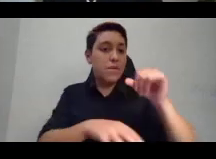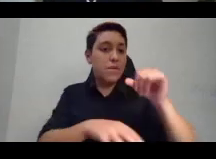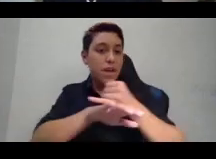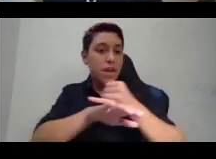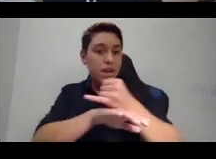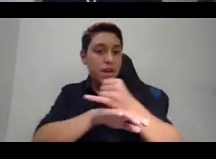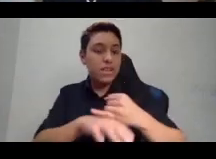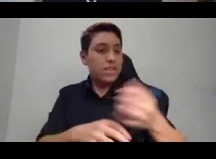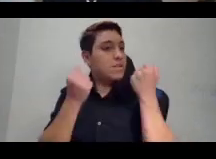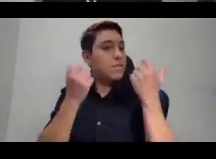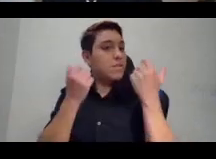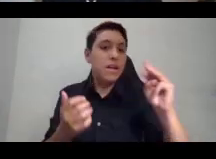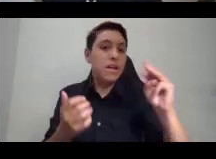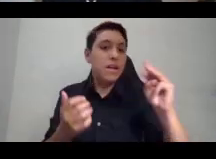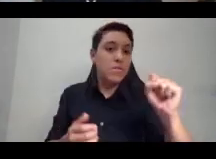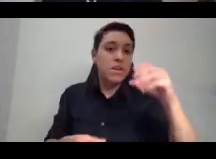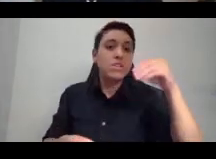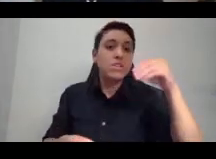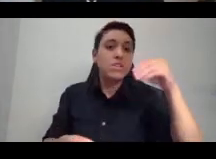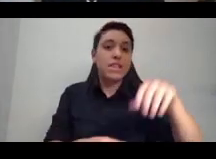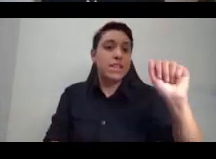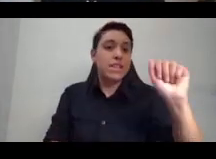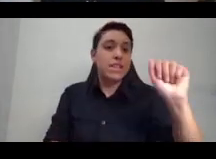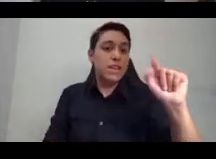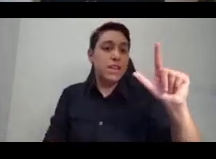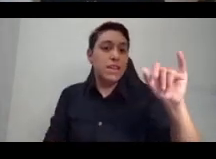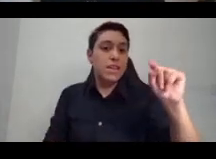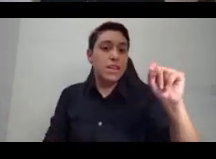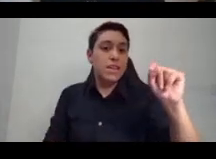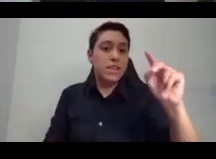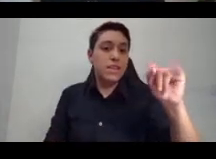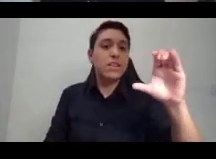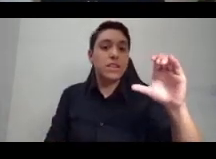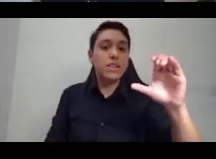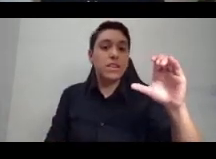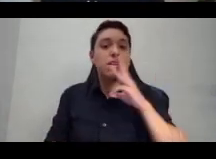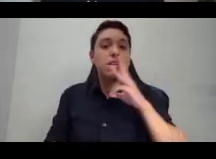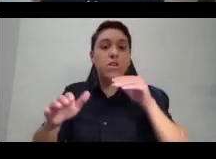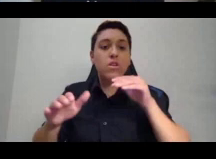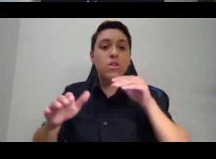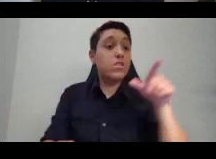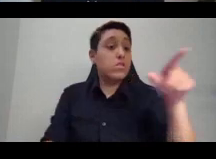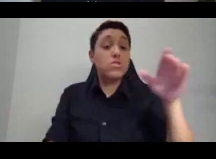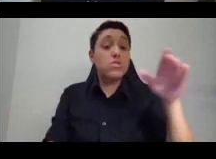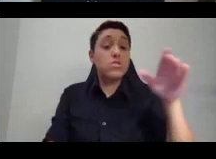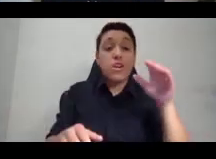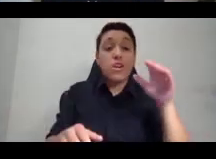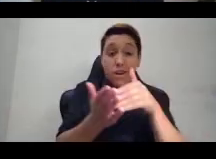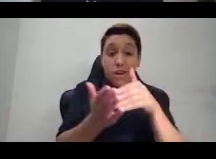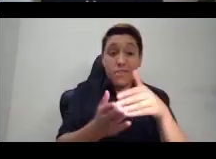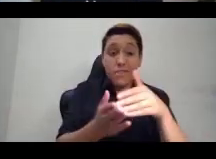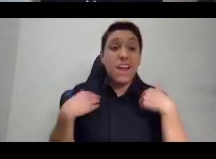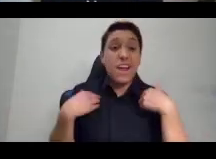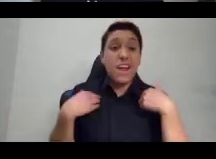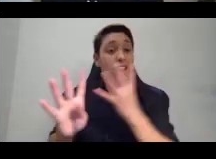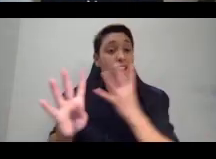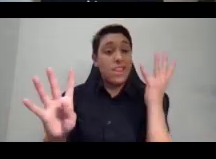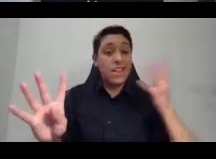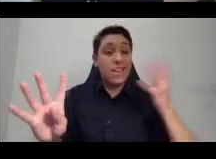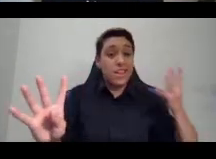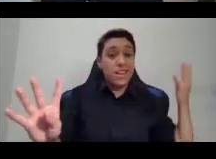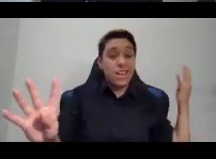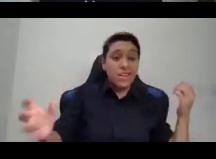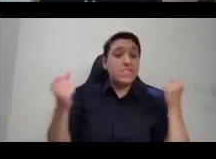into the Atlantic. She often had lines of people around the block who were waiting to visit